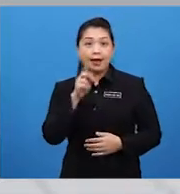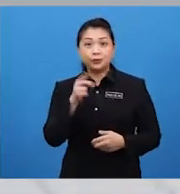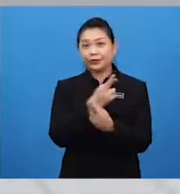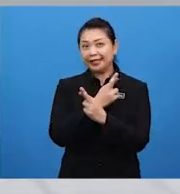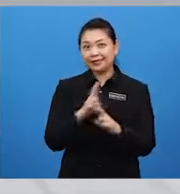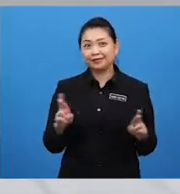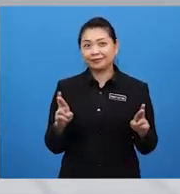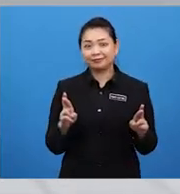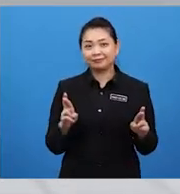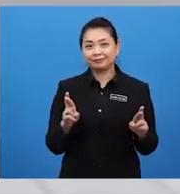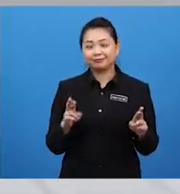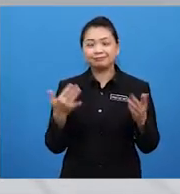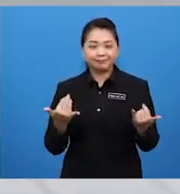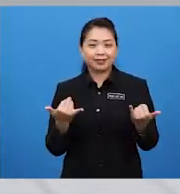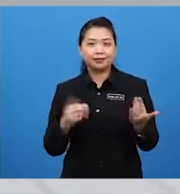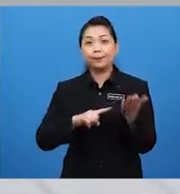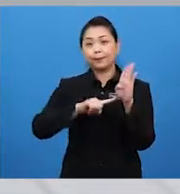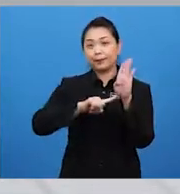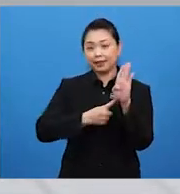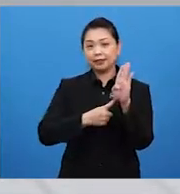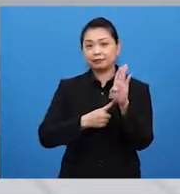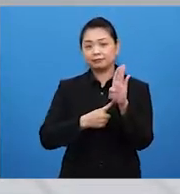Let's begin our lesson now.